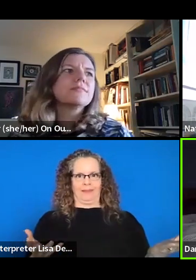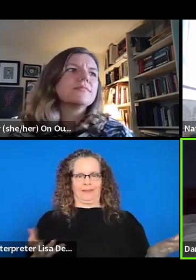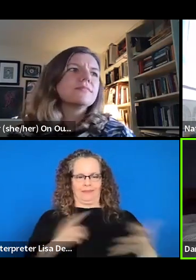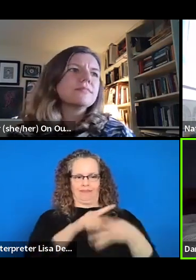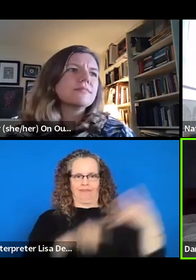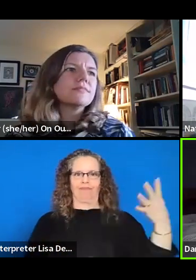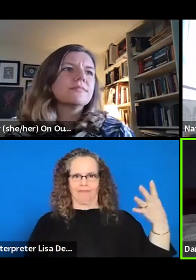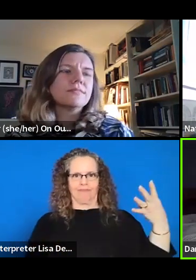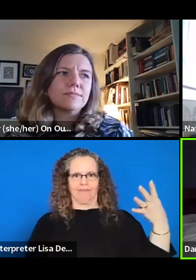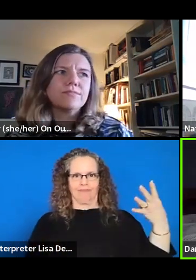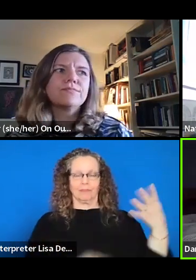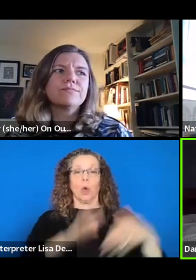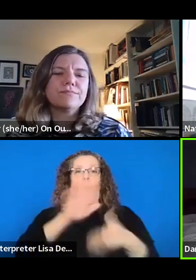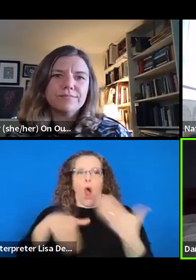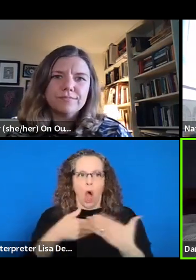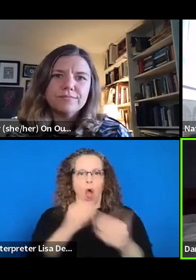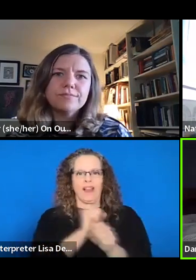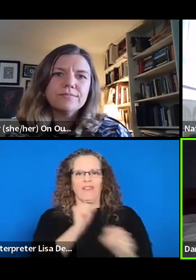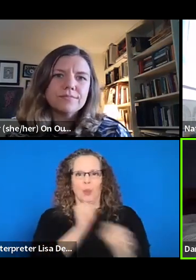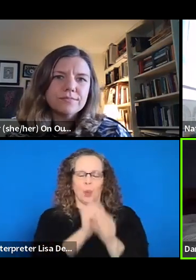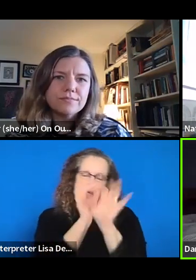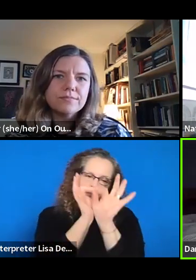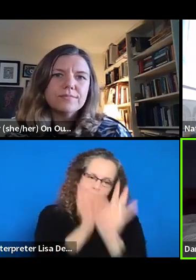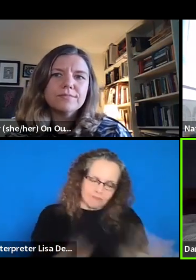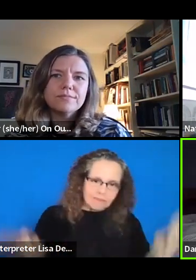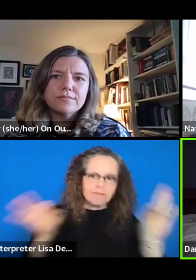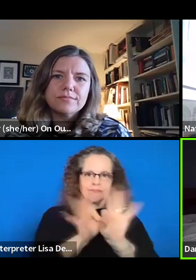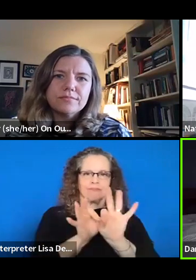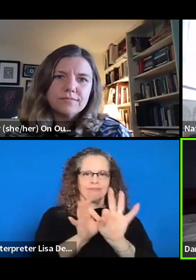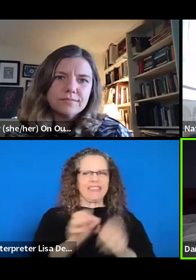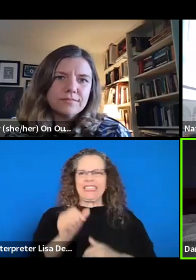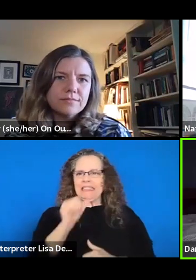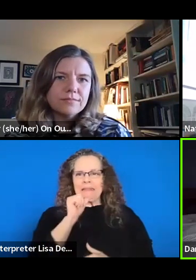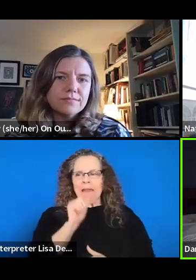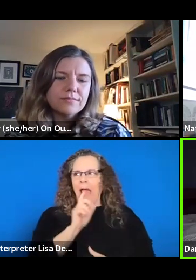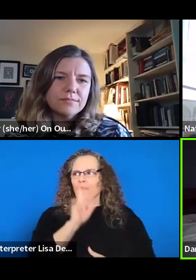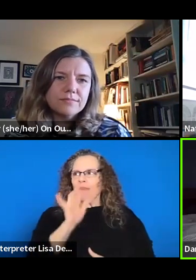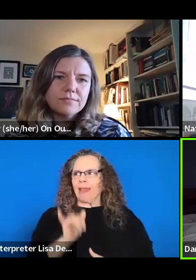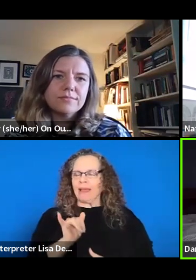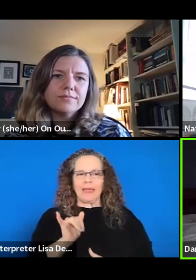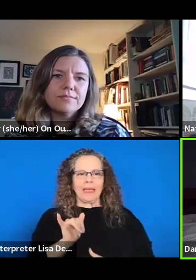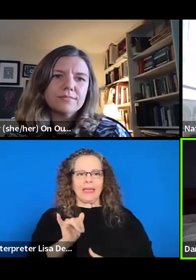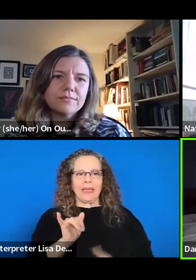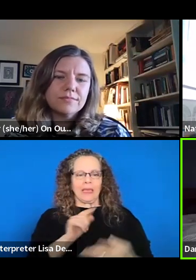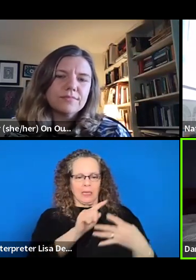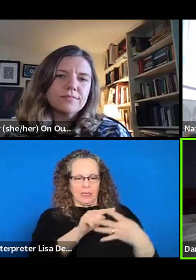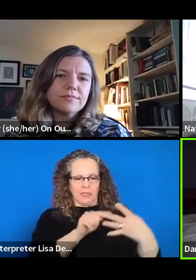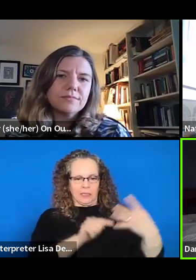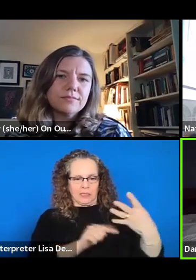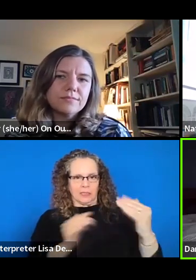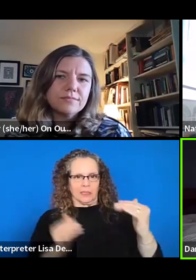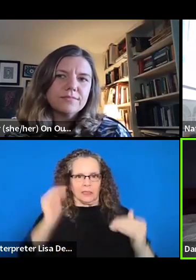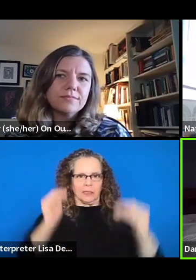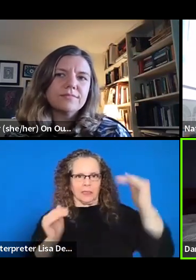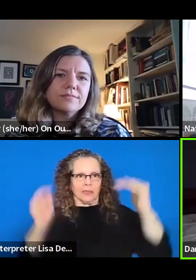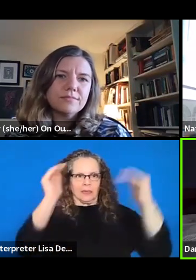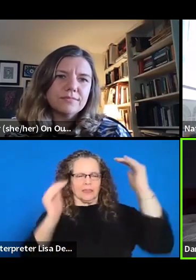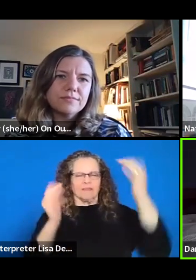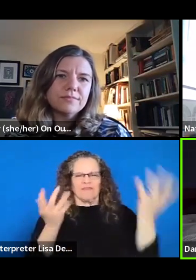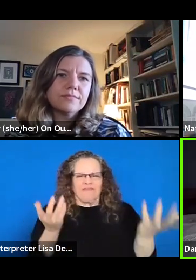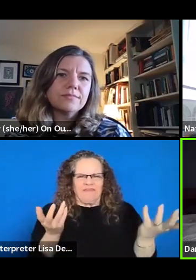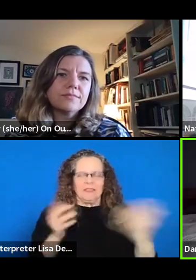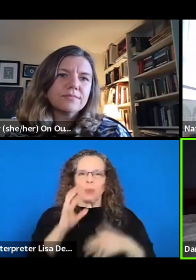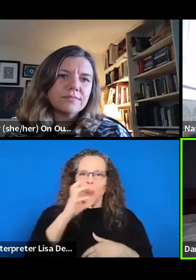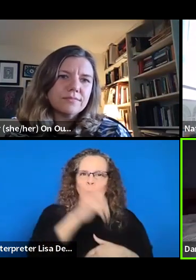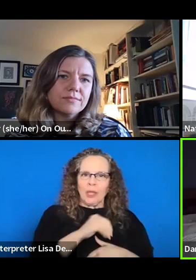fully critical right now. And there really isn't much of a distinction between it. We need all of that, right? So it's this weird place where like this